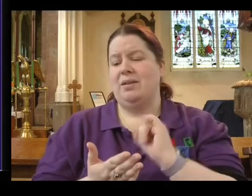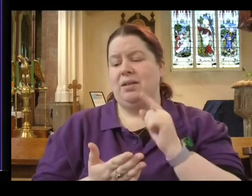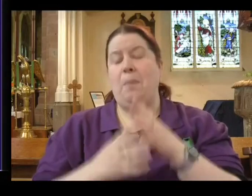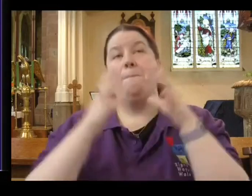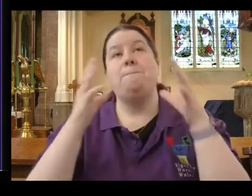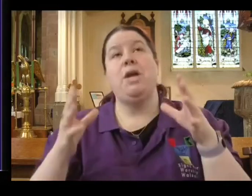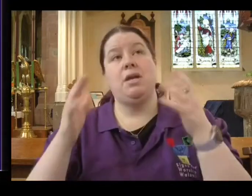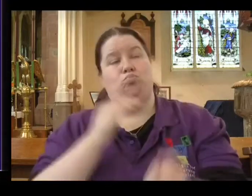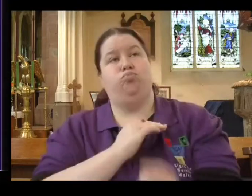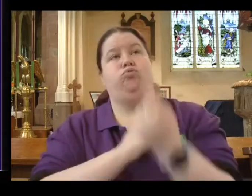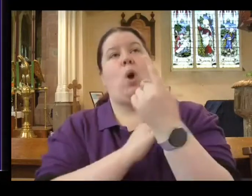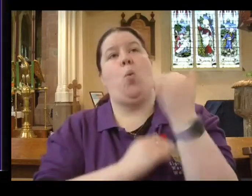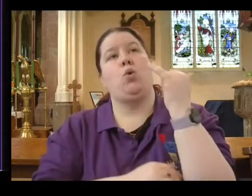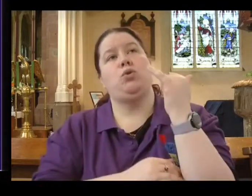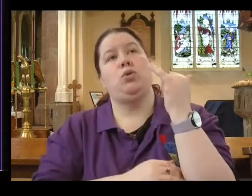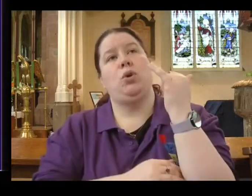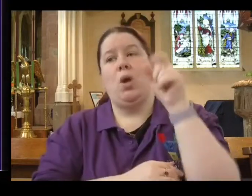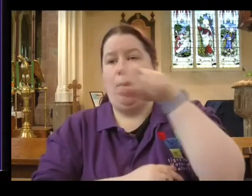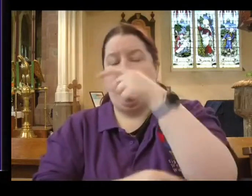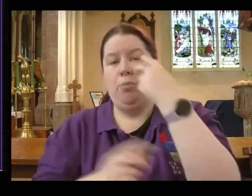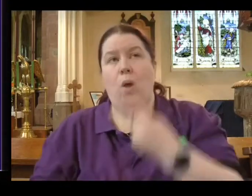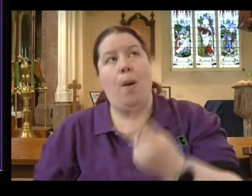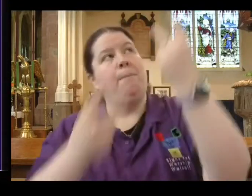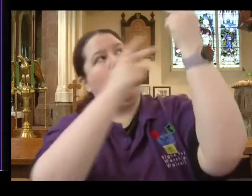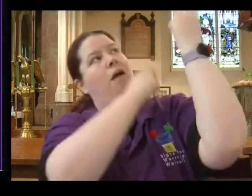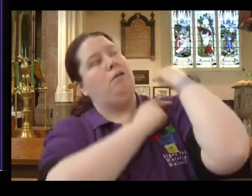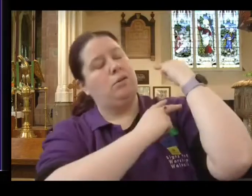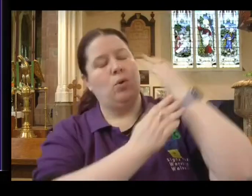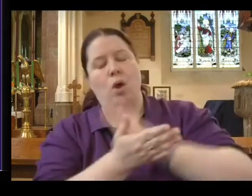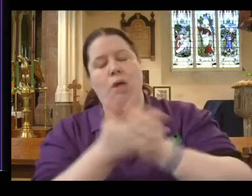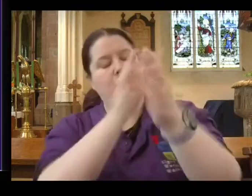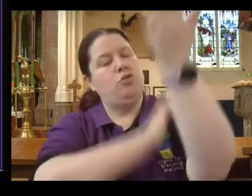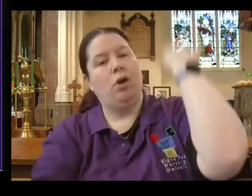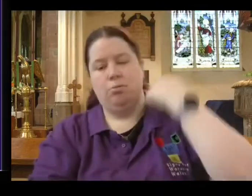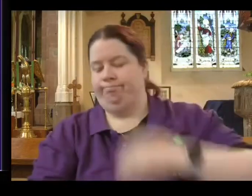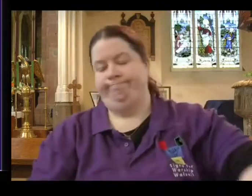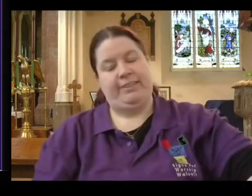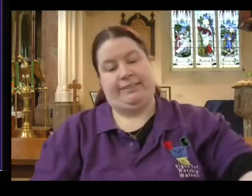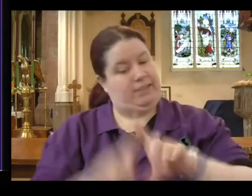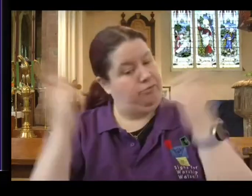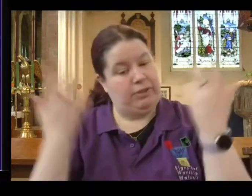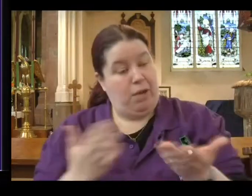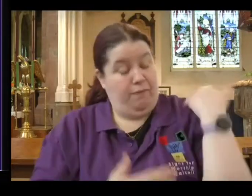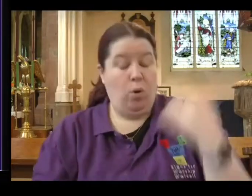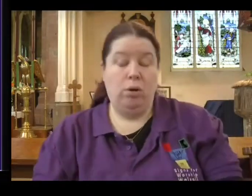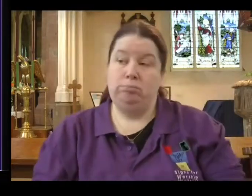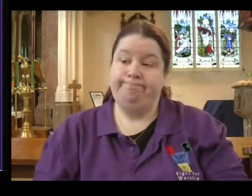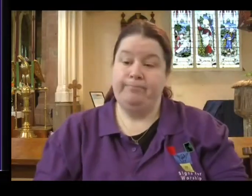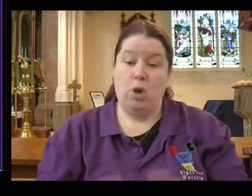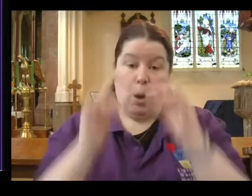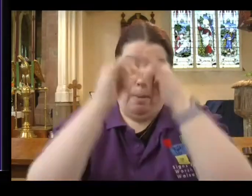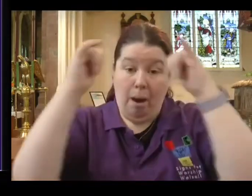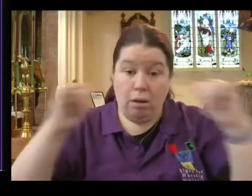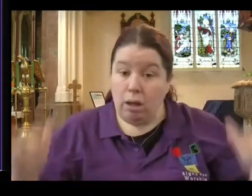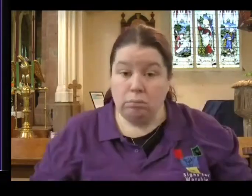is people harking back to the past. It's not like it used to be. the market isn't what it